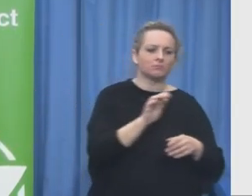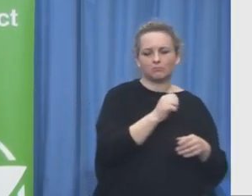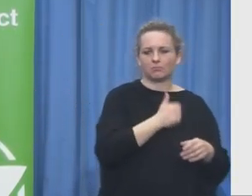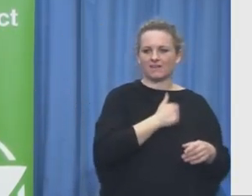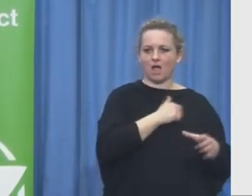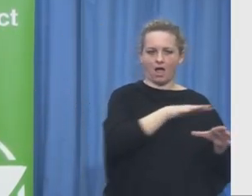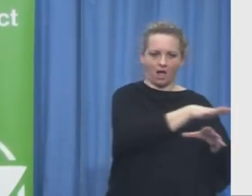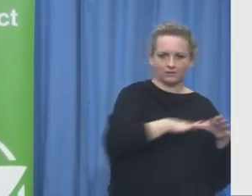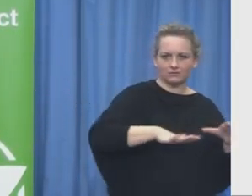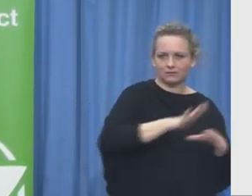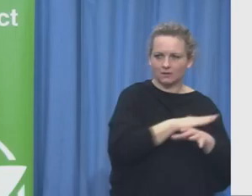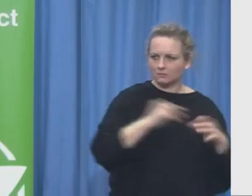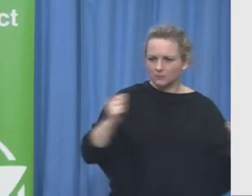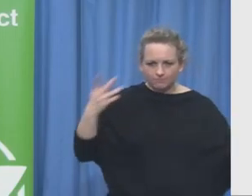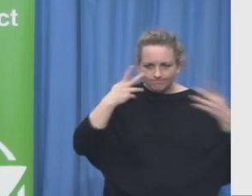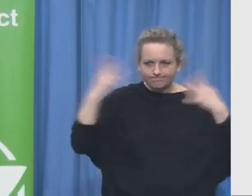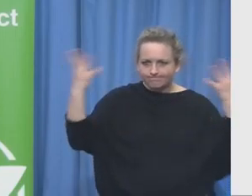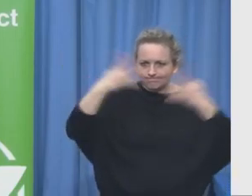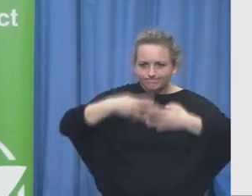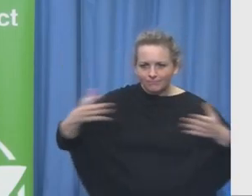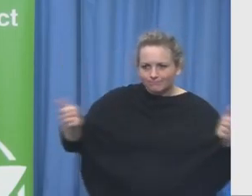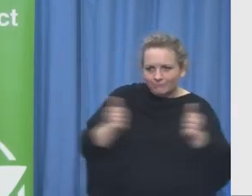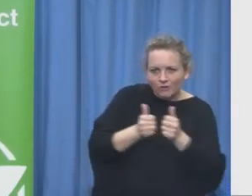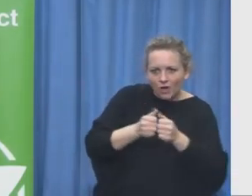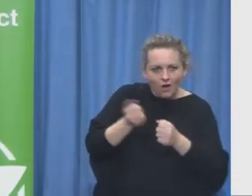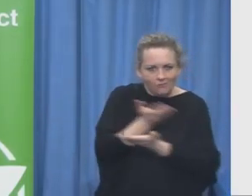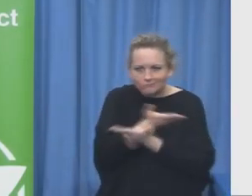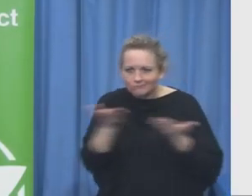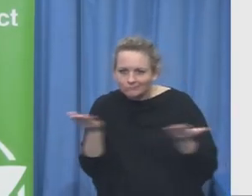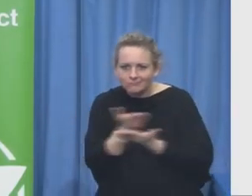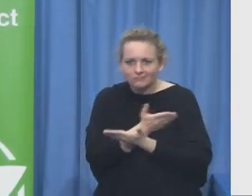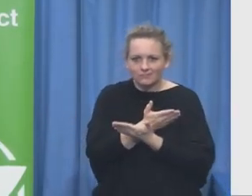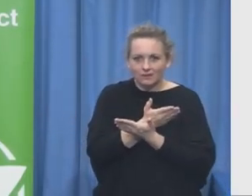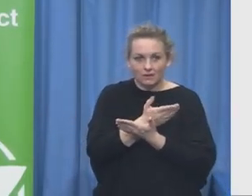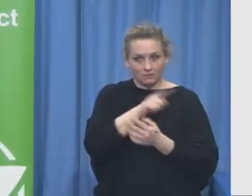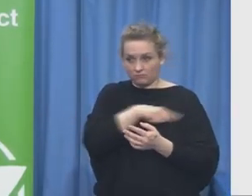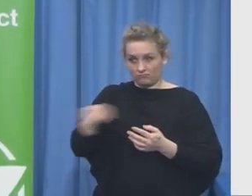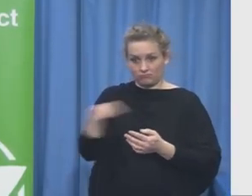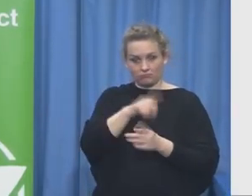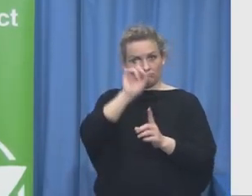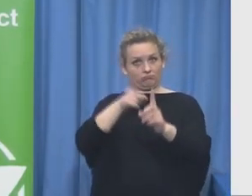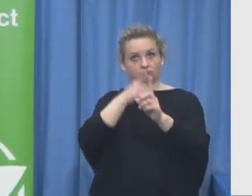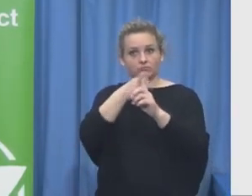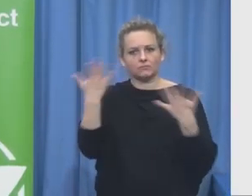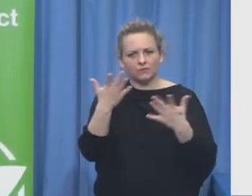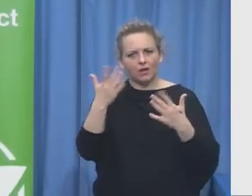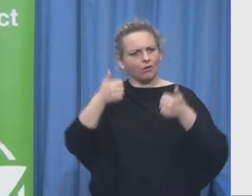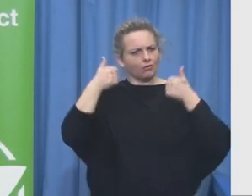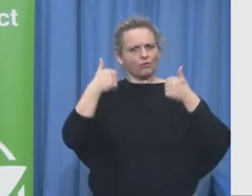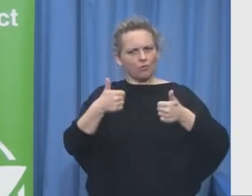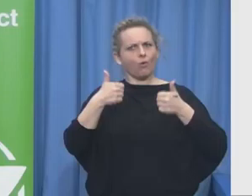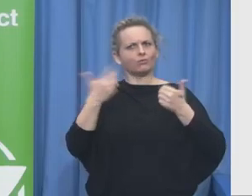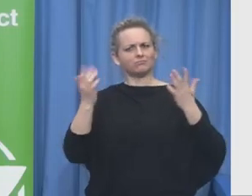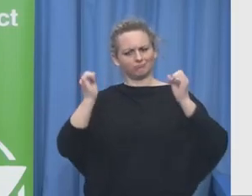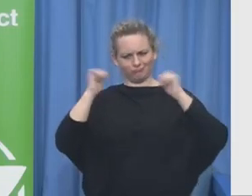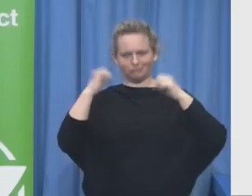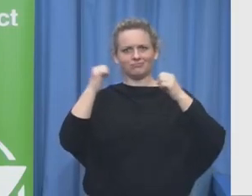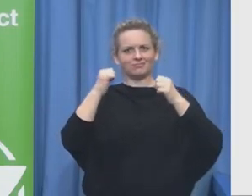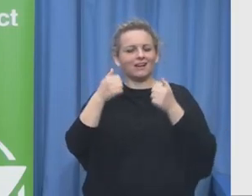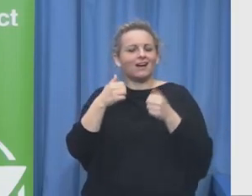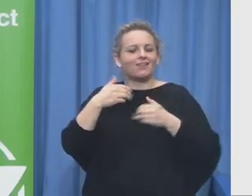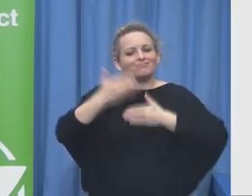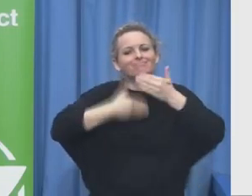partnership it's not enough just to follow the pilot you know to the scale up to the implementation it's as